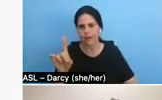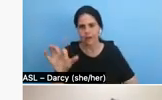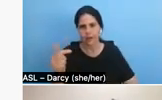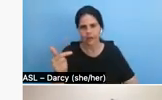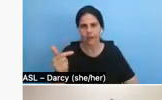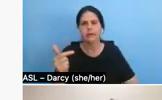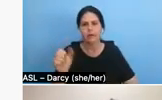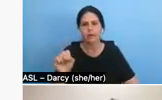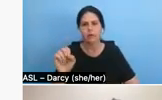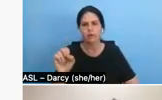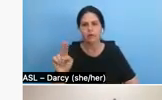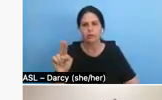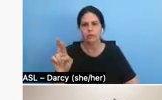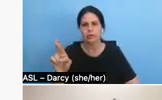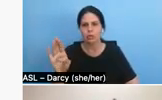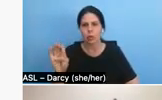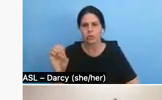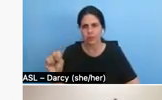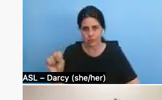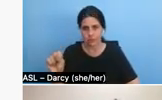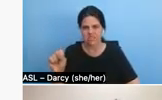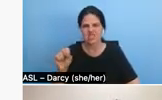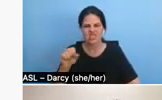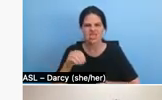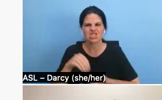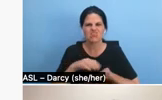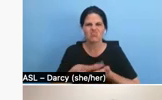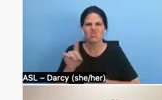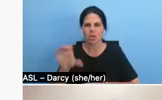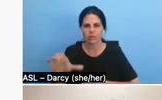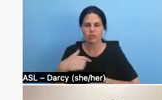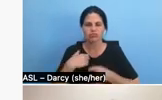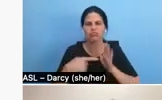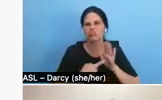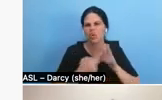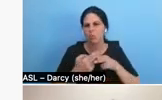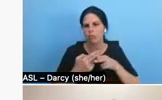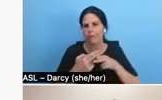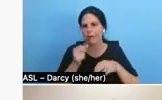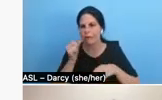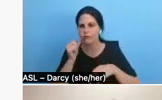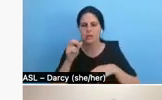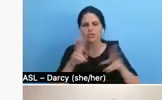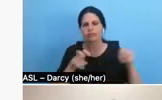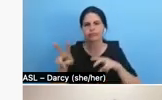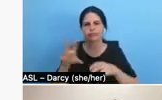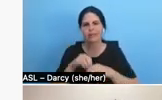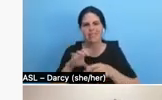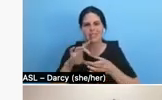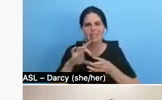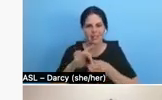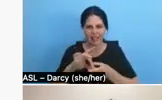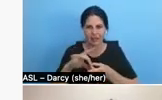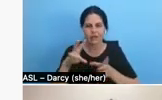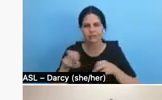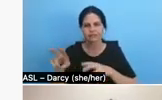that we shared as a brief preview yesterday. I just put the link to that in chat and, um, I saw